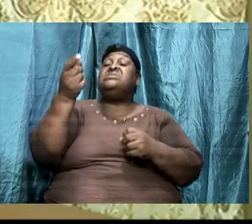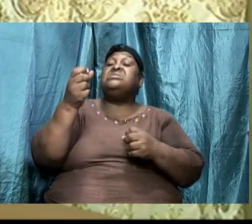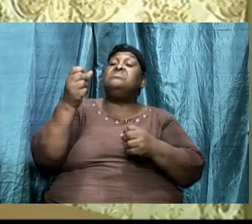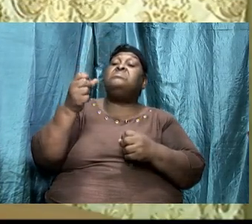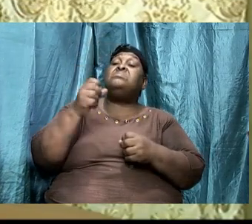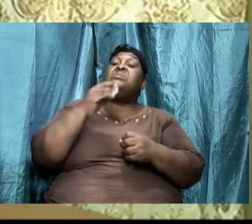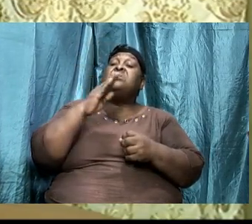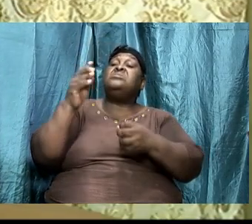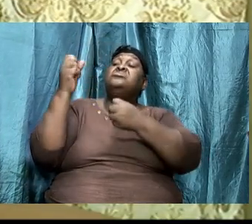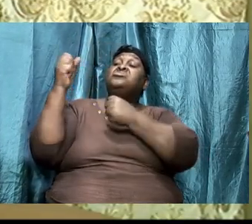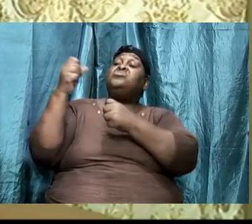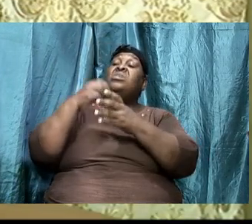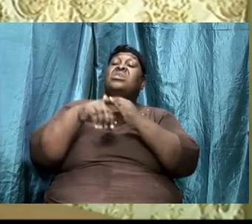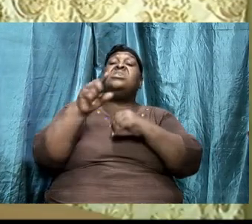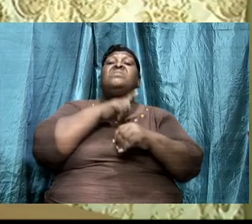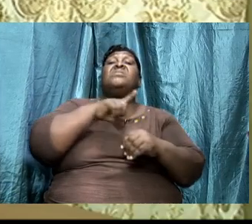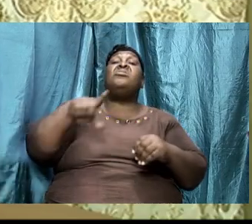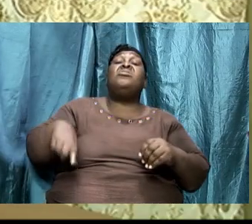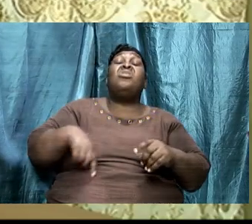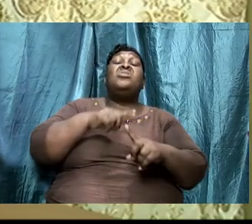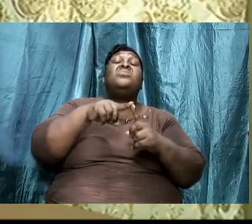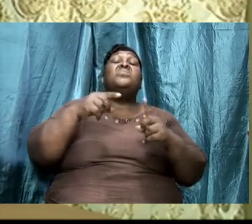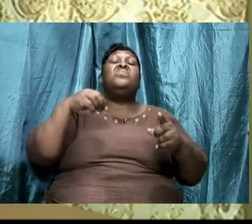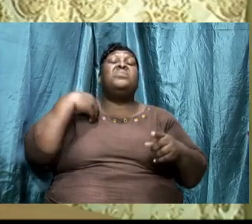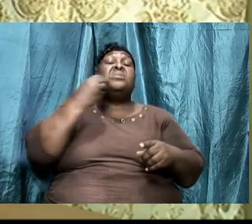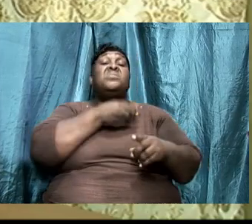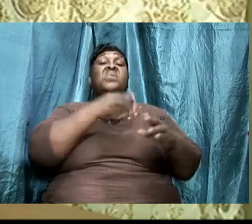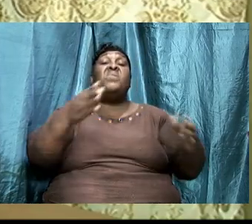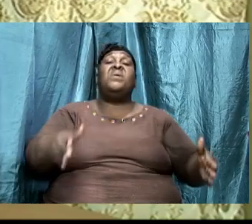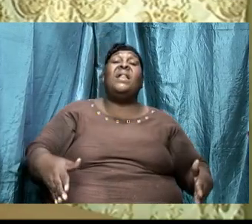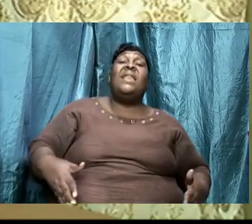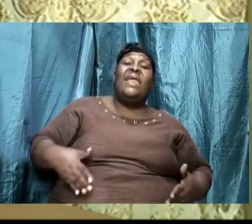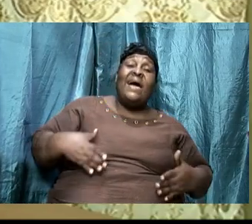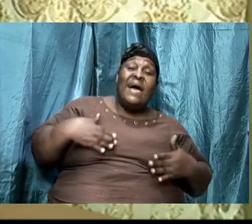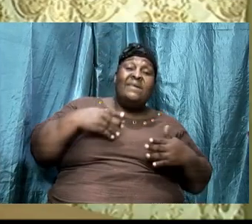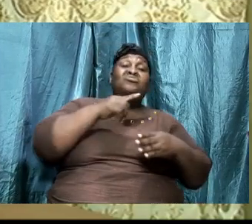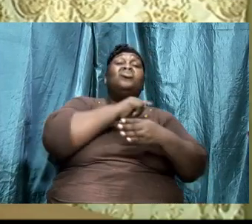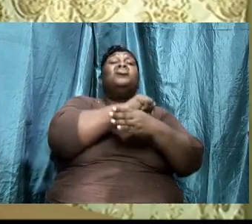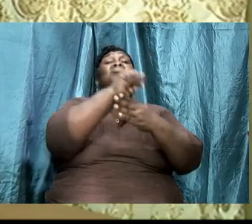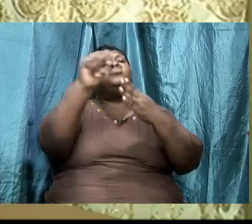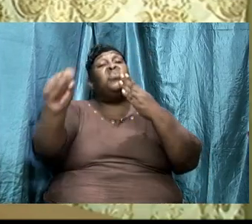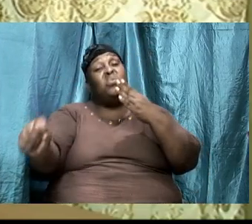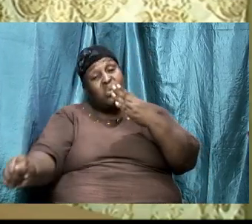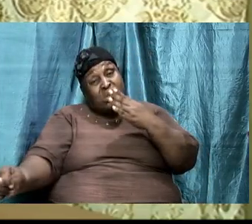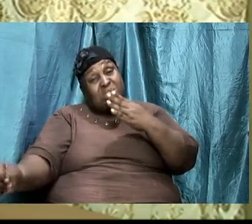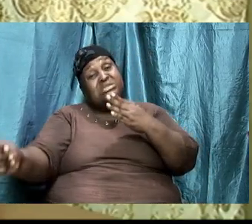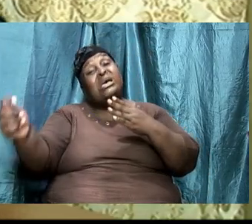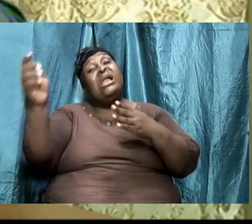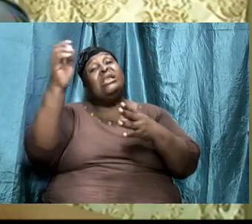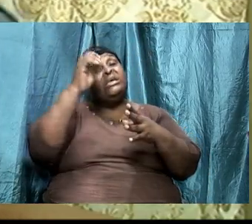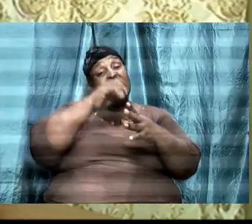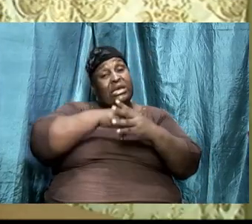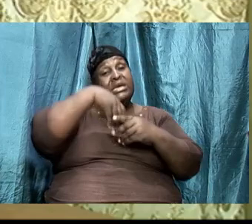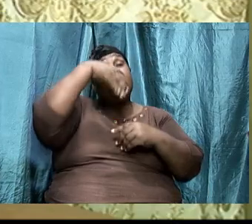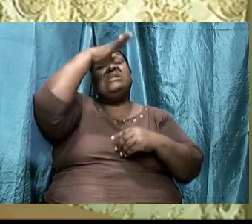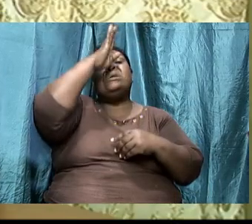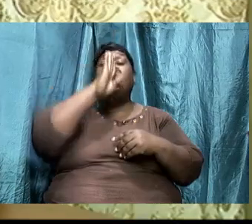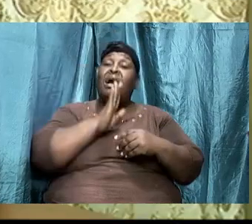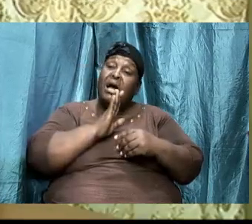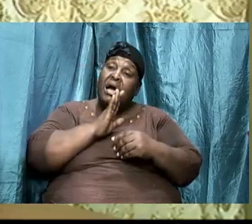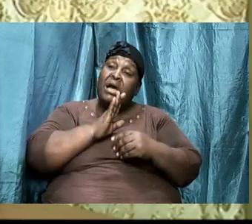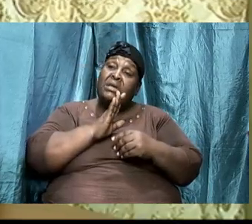things of God and to the will of God and it's when our relationship is at that place with God then